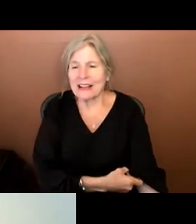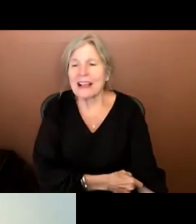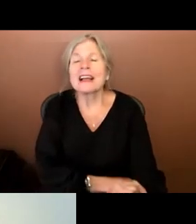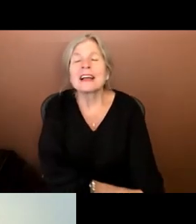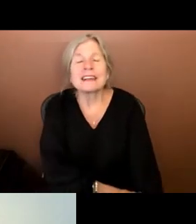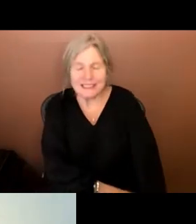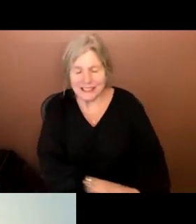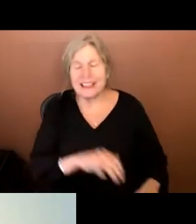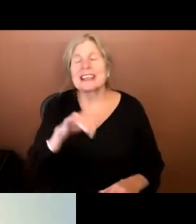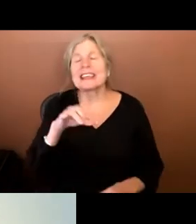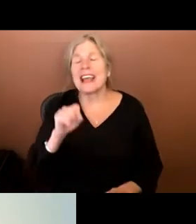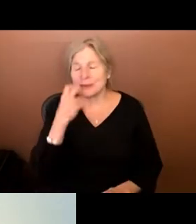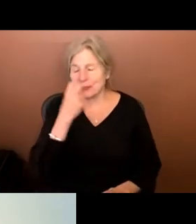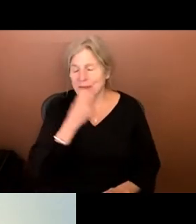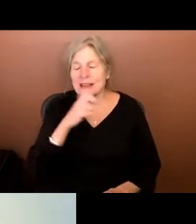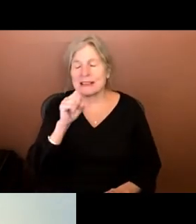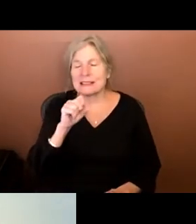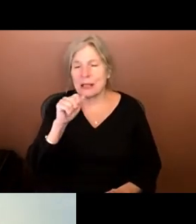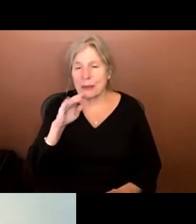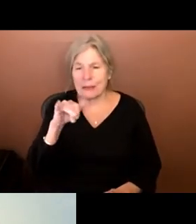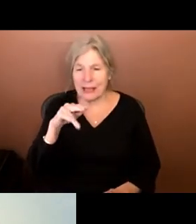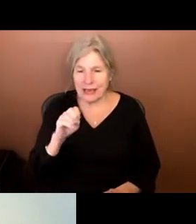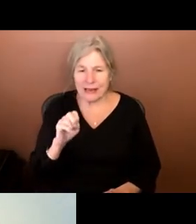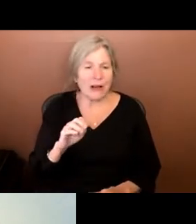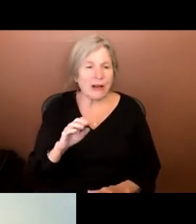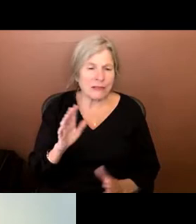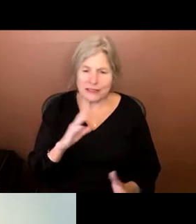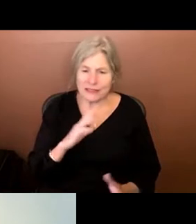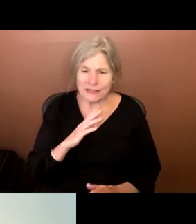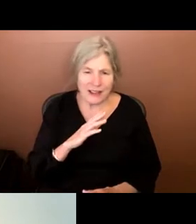Yes, it's Sabin, thank you. Sorry about that, thank you. not at all.